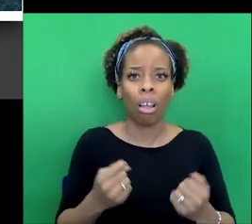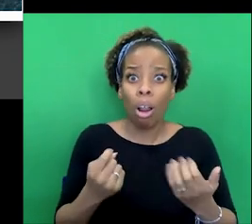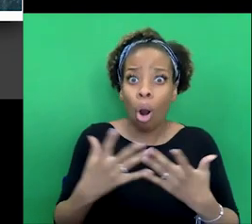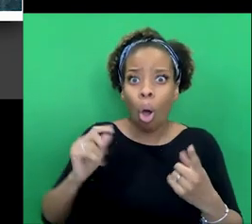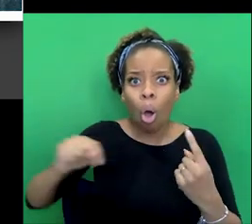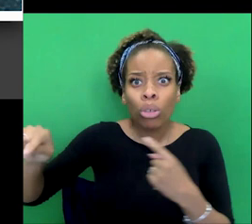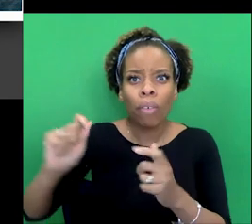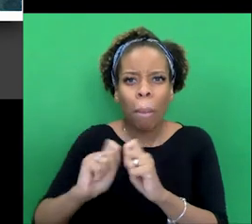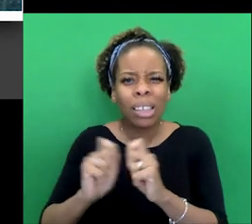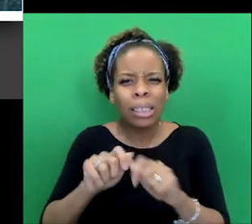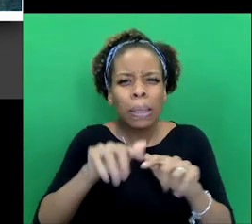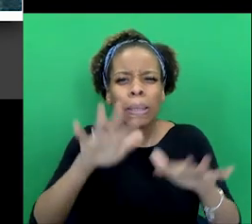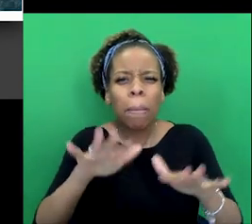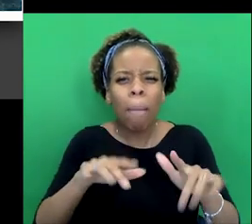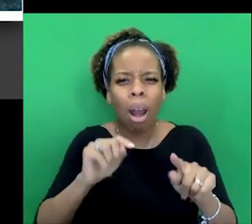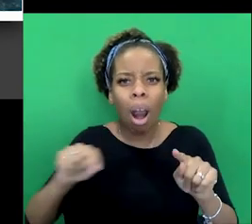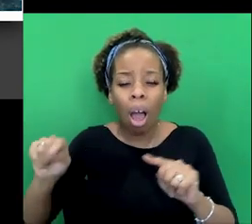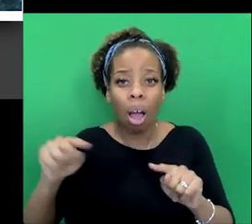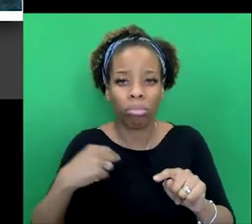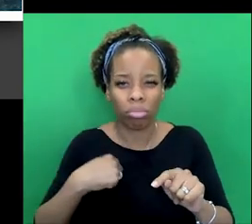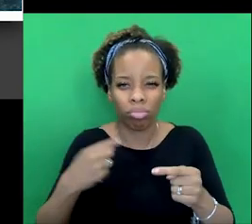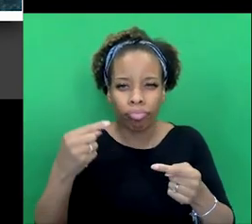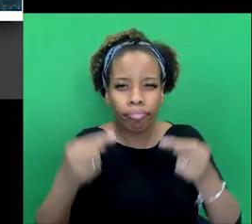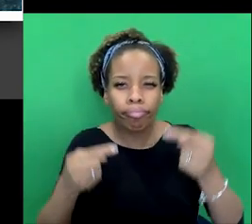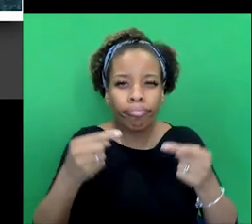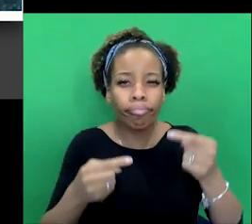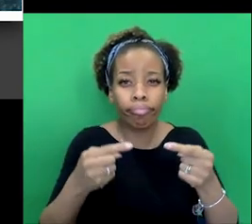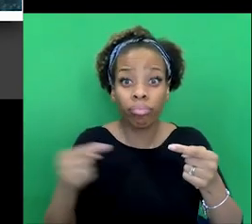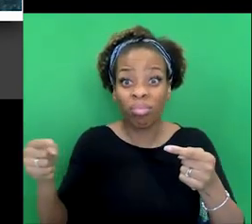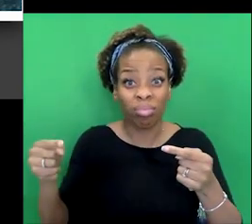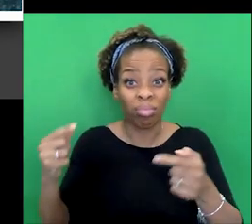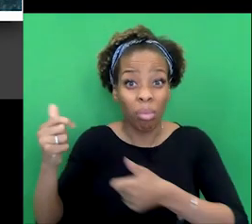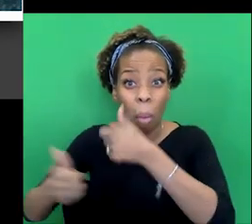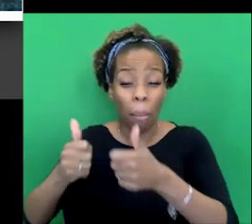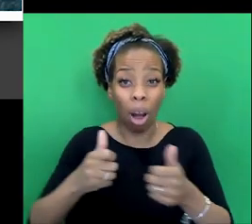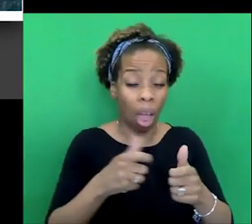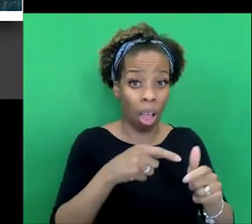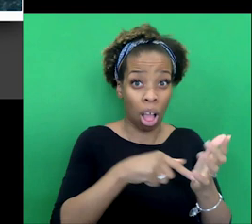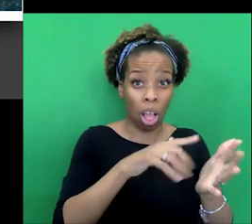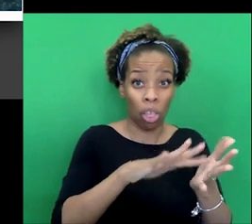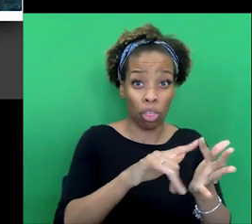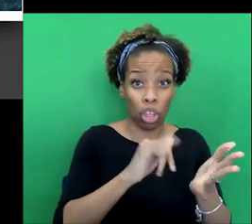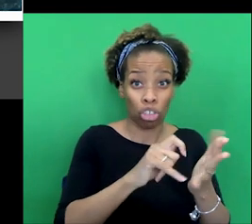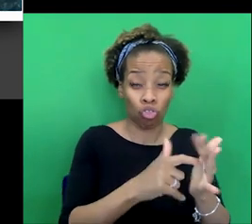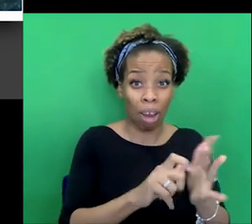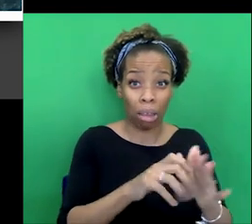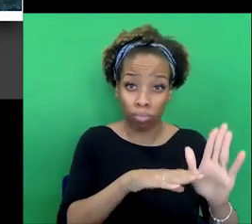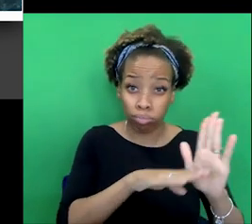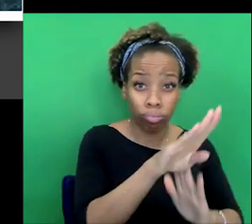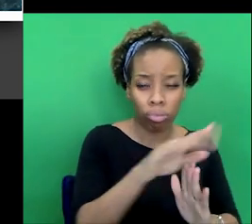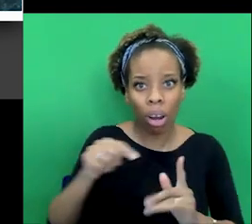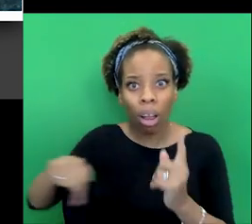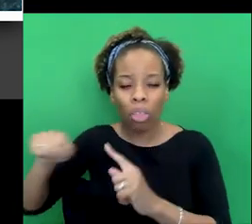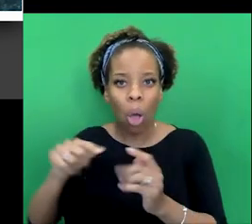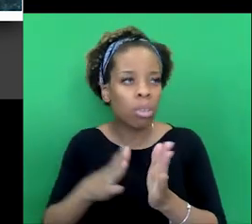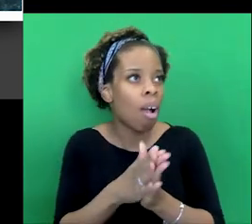magazines like the Strand, there were a number of competitors which probably weren't doing as well as the Strand, were rubbing their hands together and